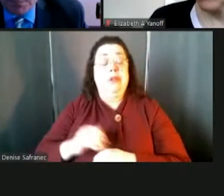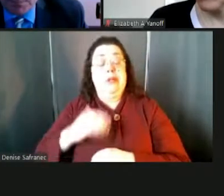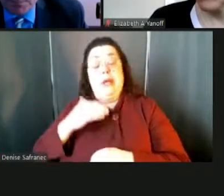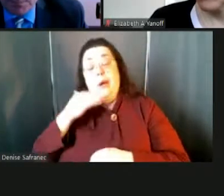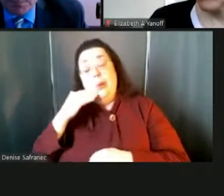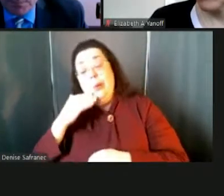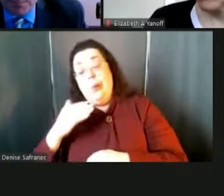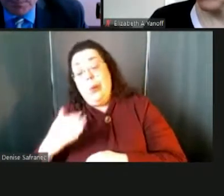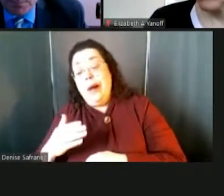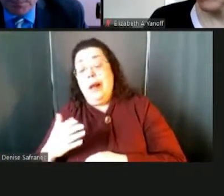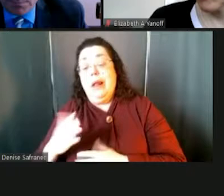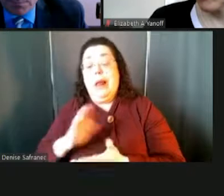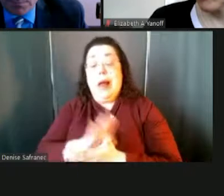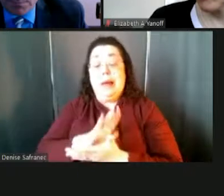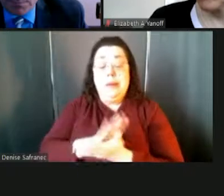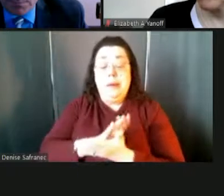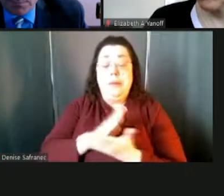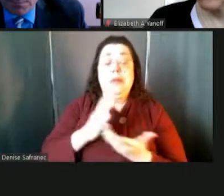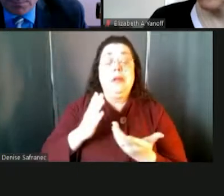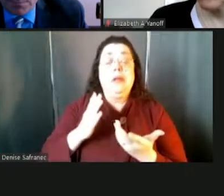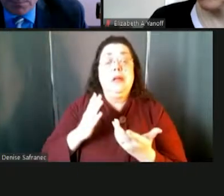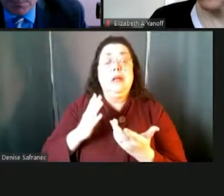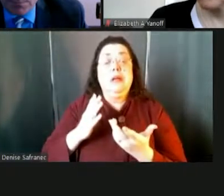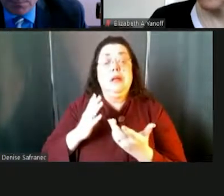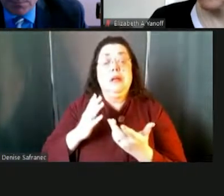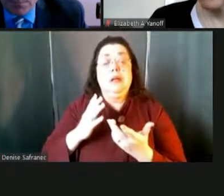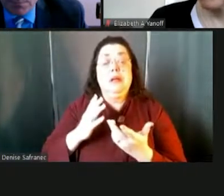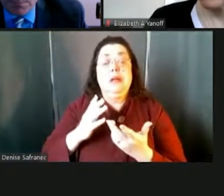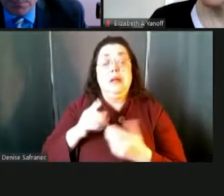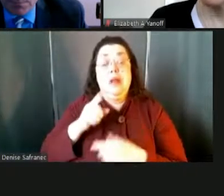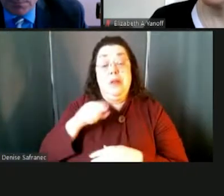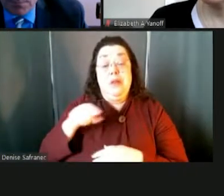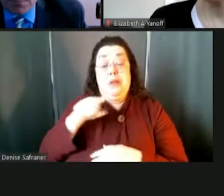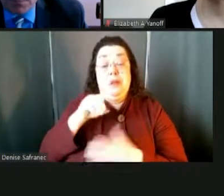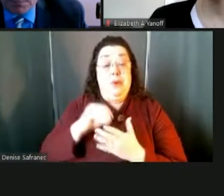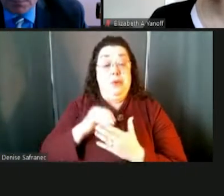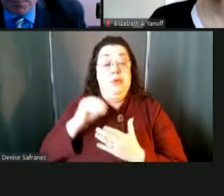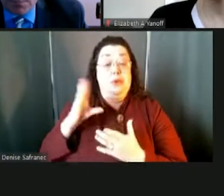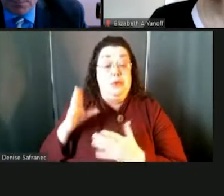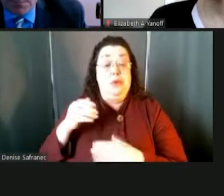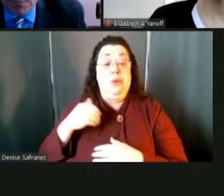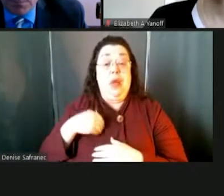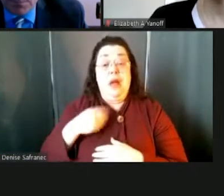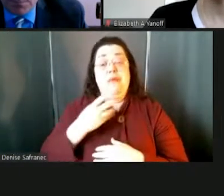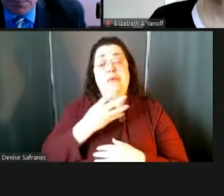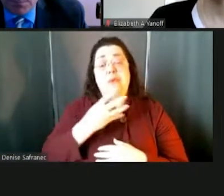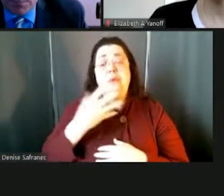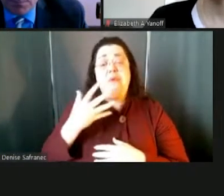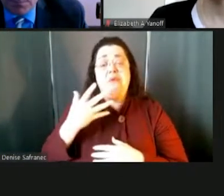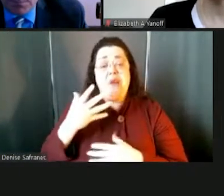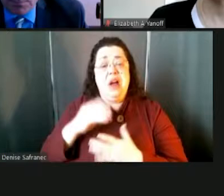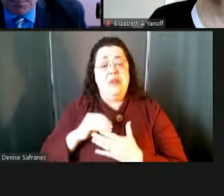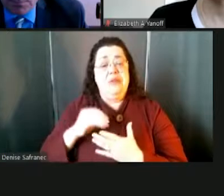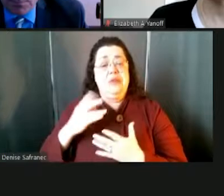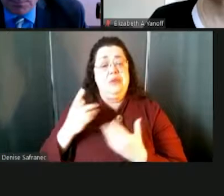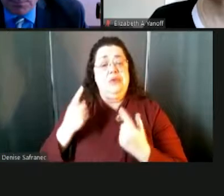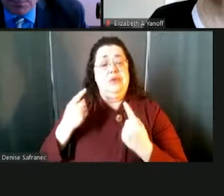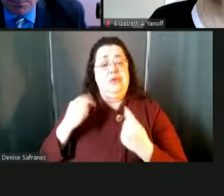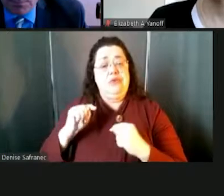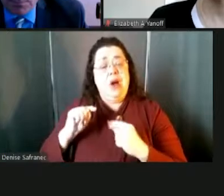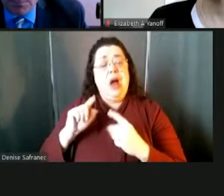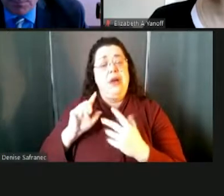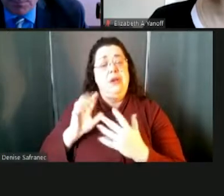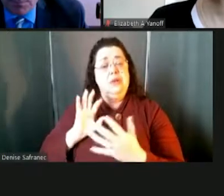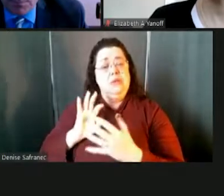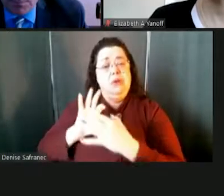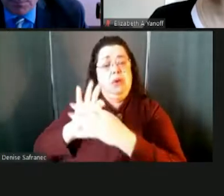teachers and staff are going to get a handful of those kids. So each teacher will have four or five of those kids to try to make a personal connection